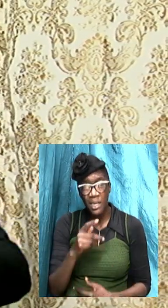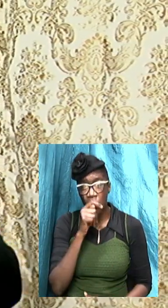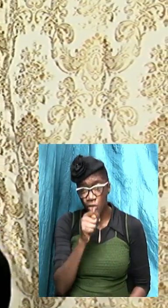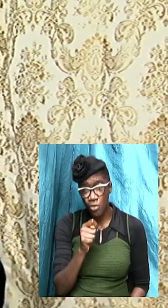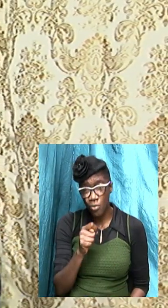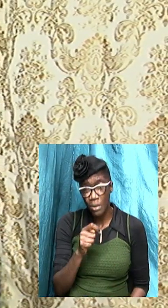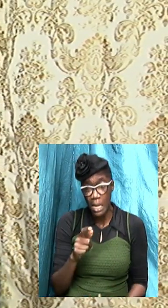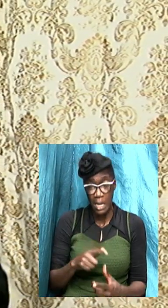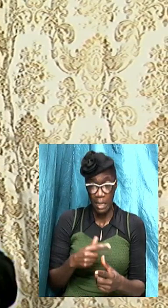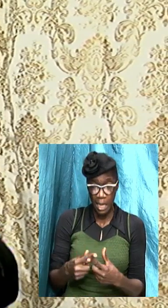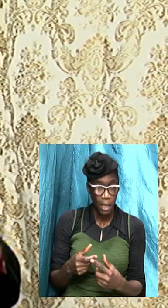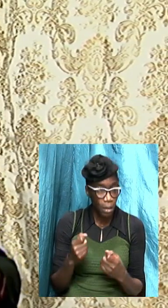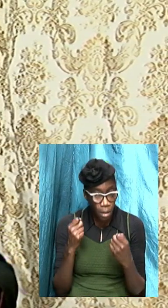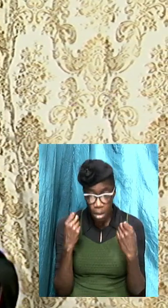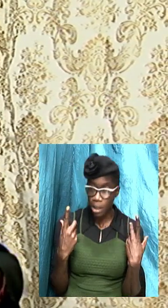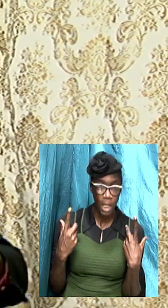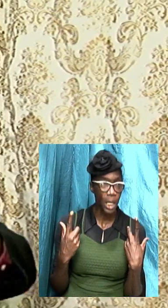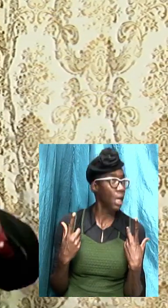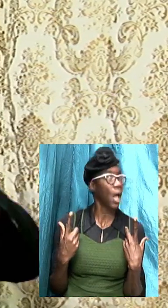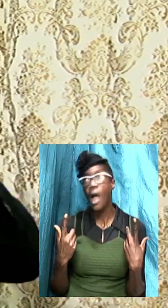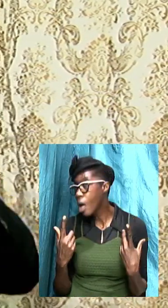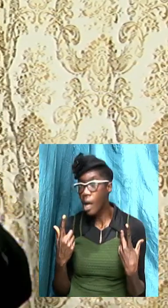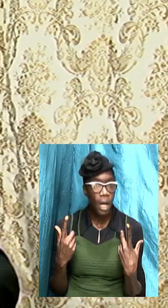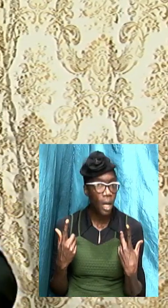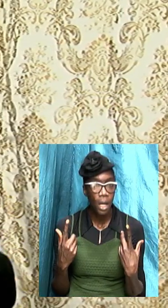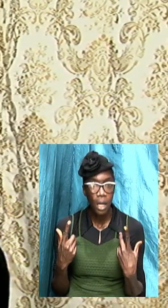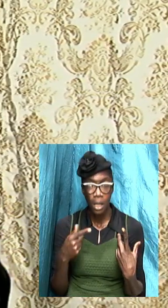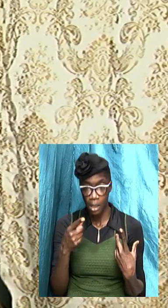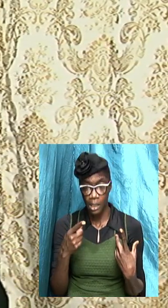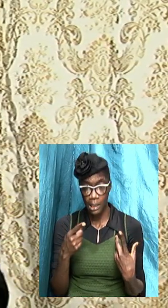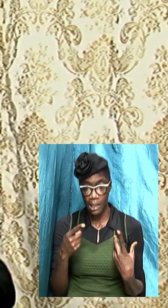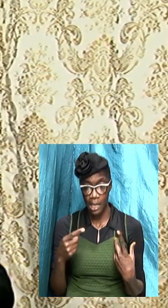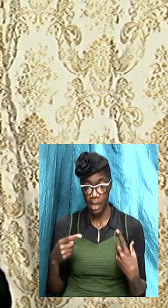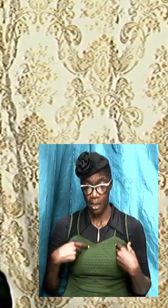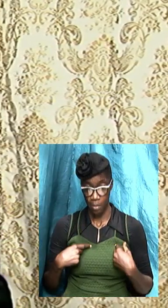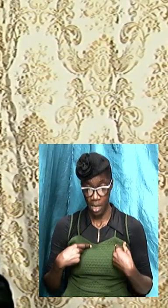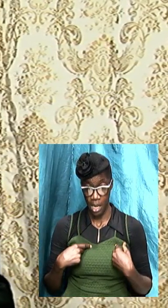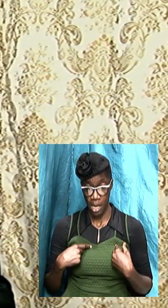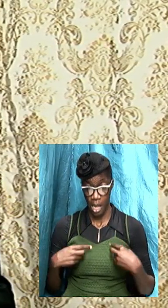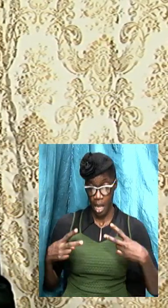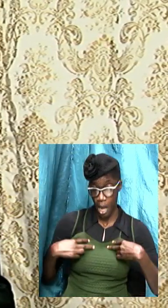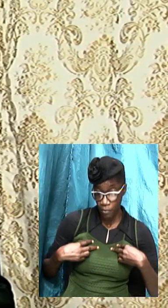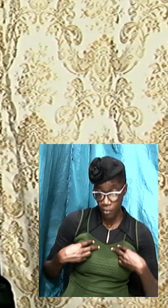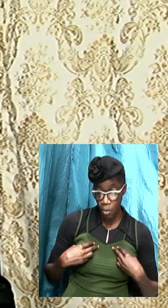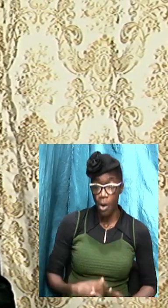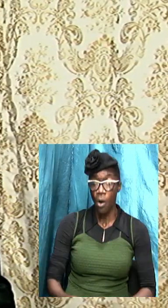and all of a sudden you don't say look here it is sat them have to worship on saturday